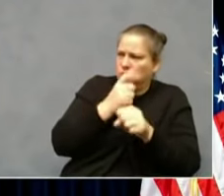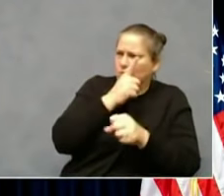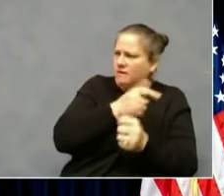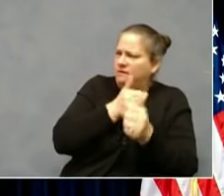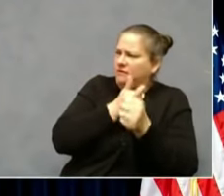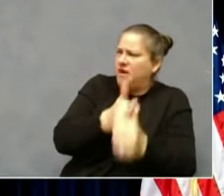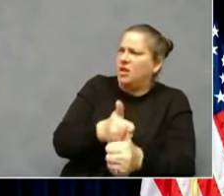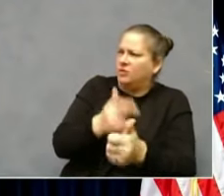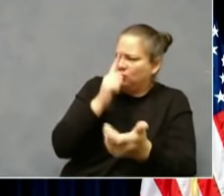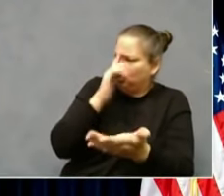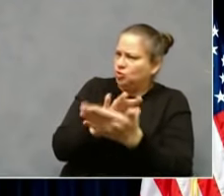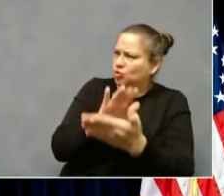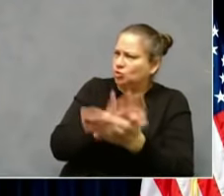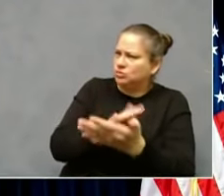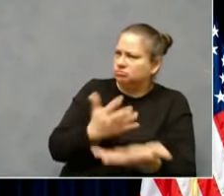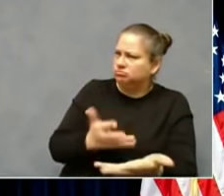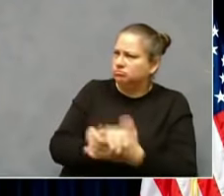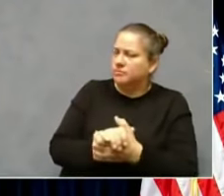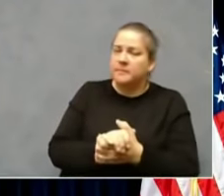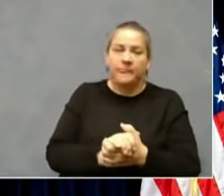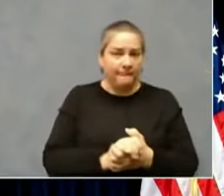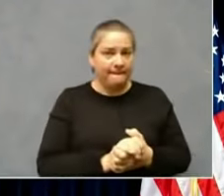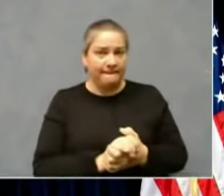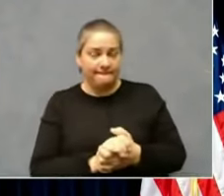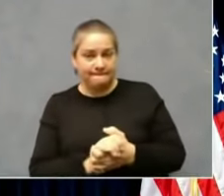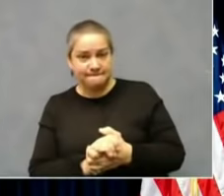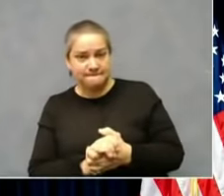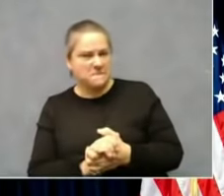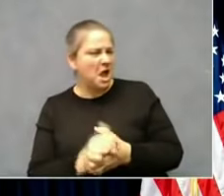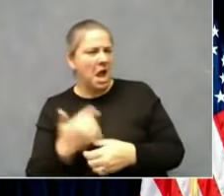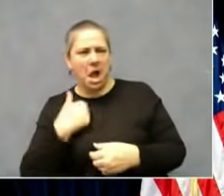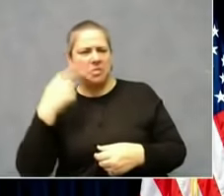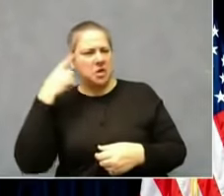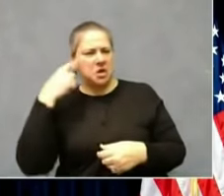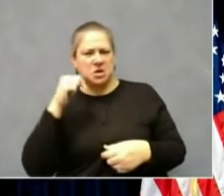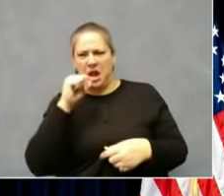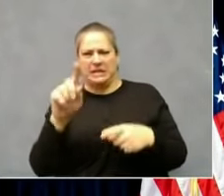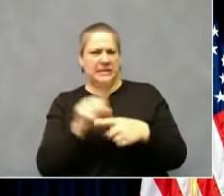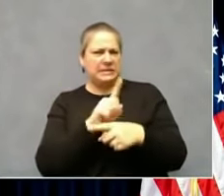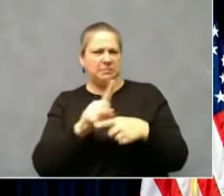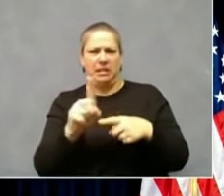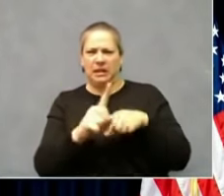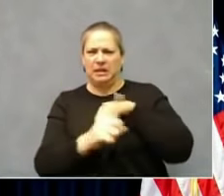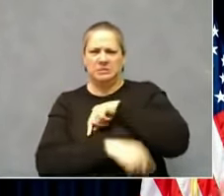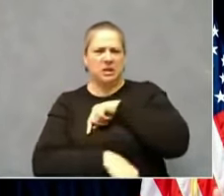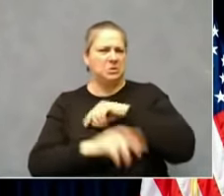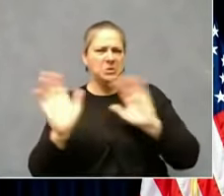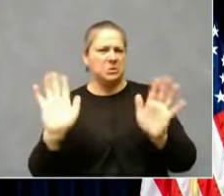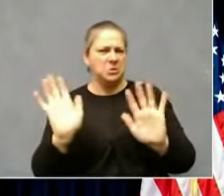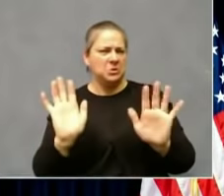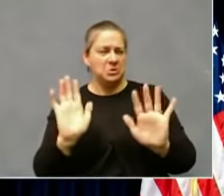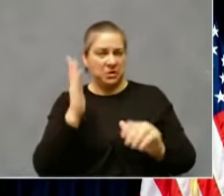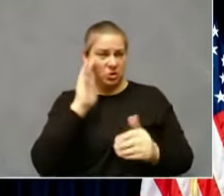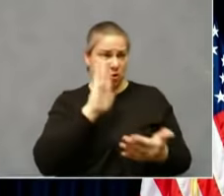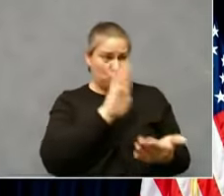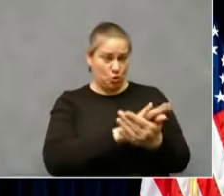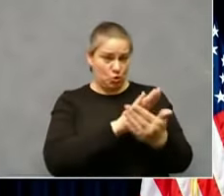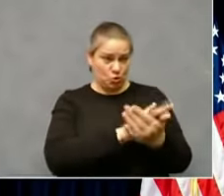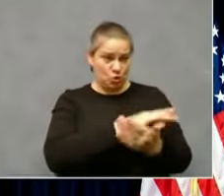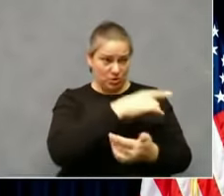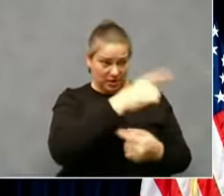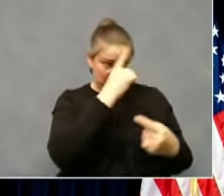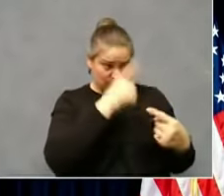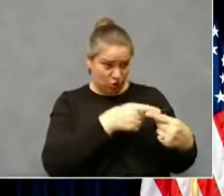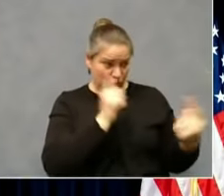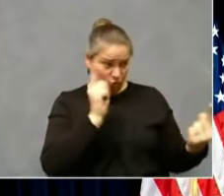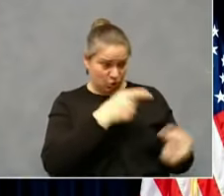Well, I don't think that we're at any disciplinary measure right now because these schools that disagree are taking it to court instead of